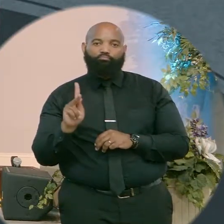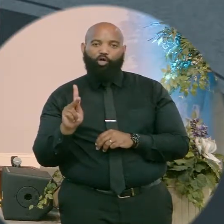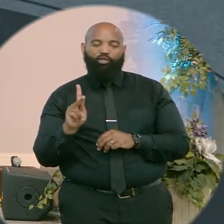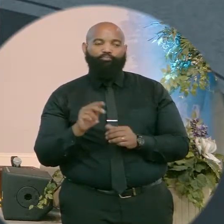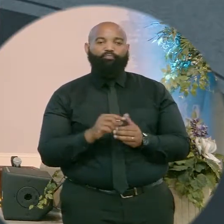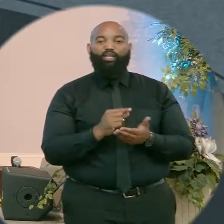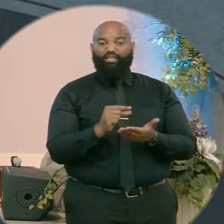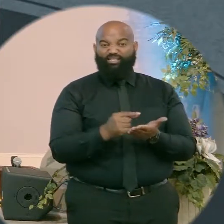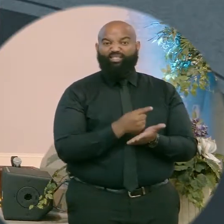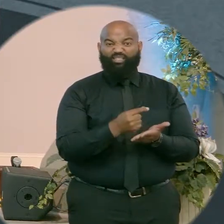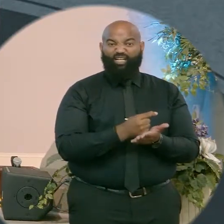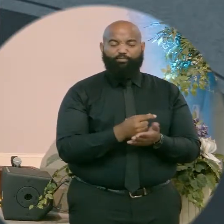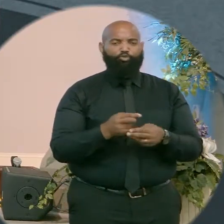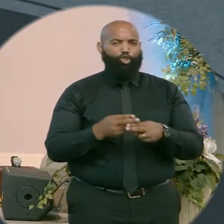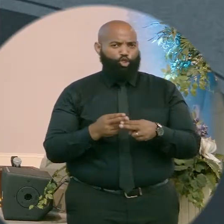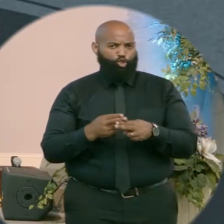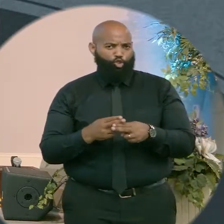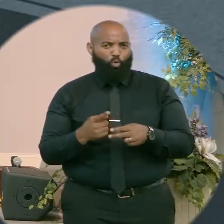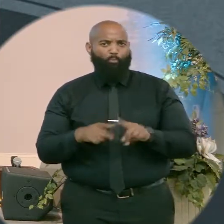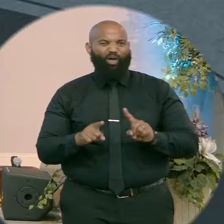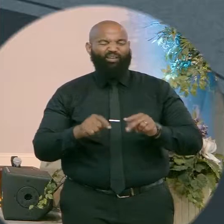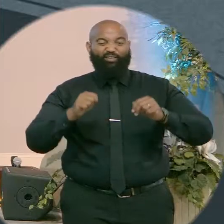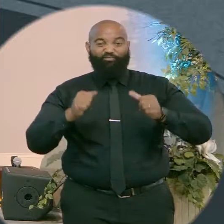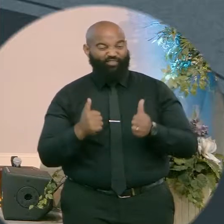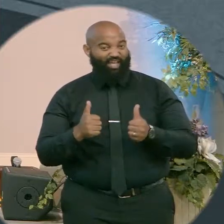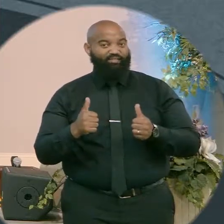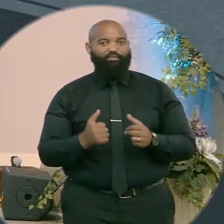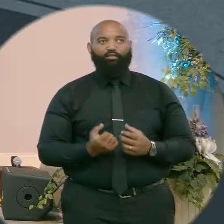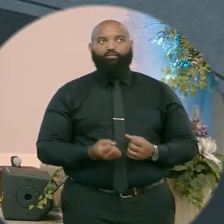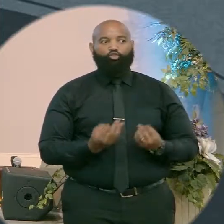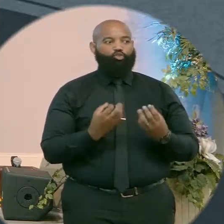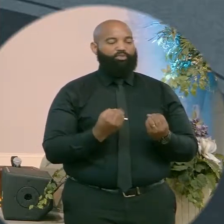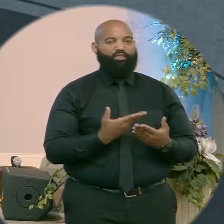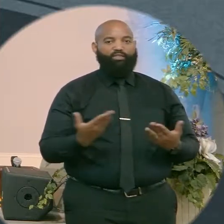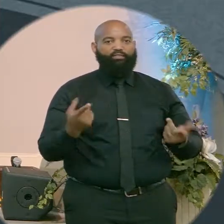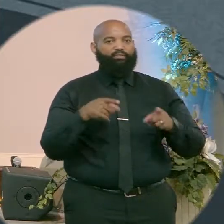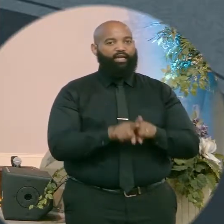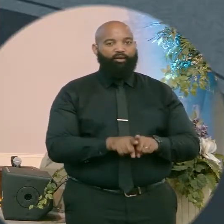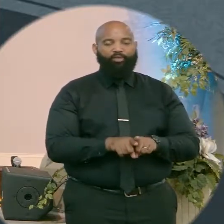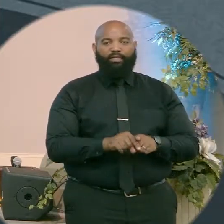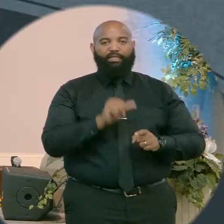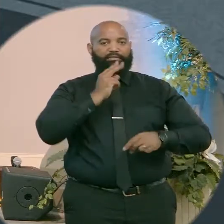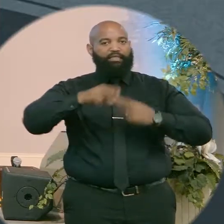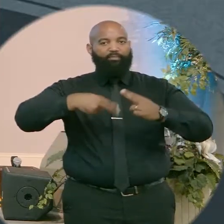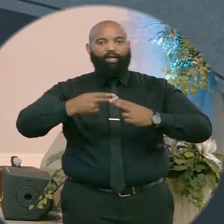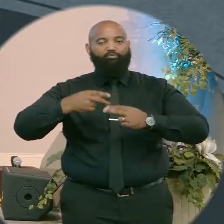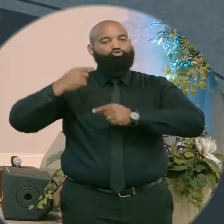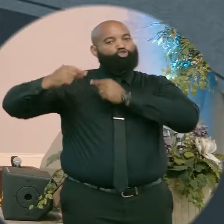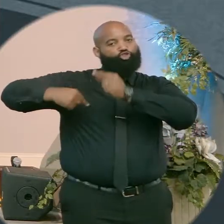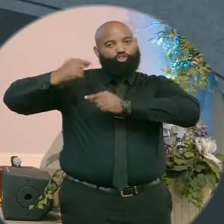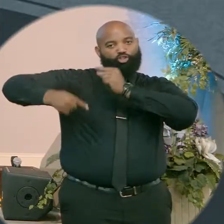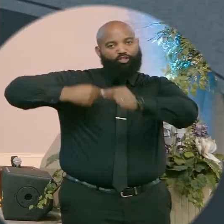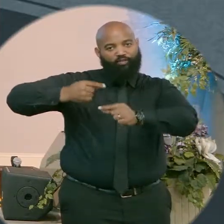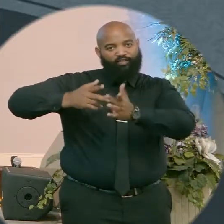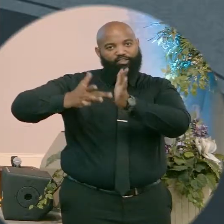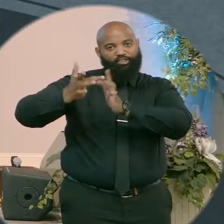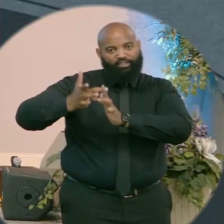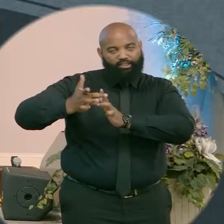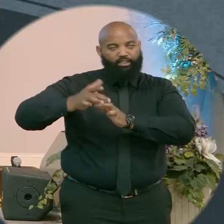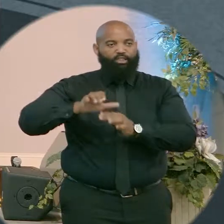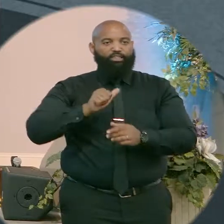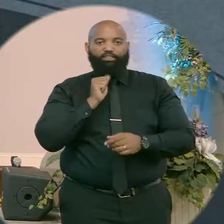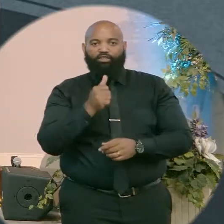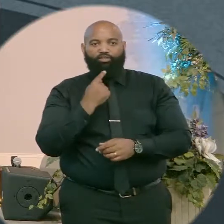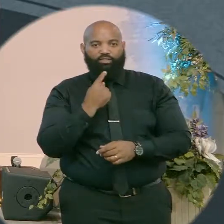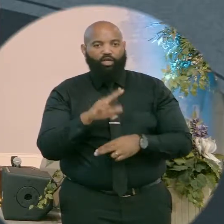four gospels, but it's a fast paced book. You know, it doesn't include the geniality of Jesus. It doesn't lead and include all the events